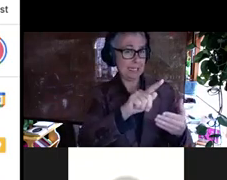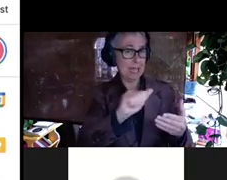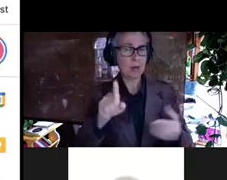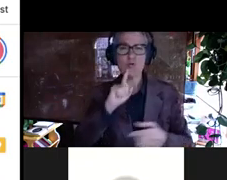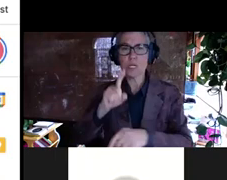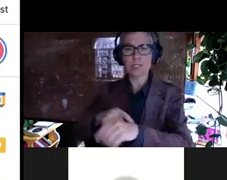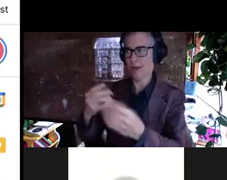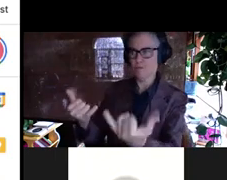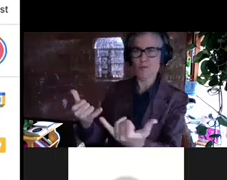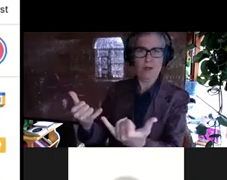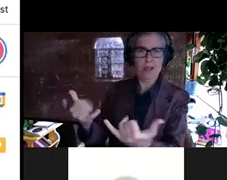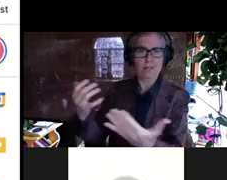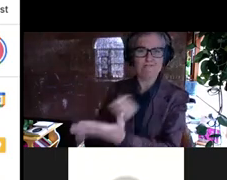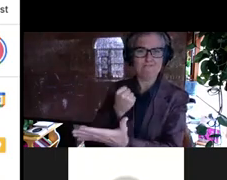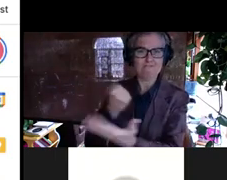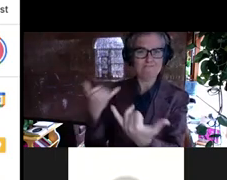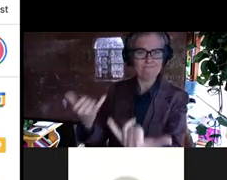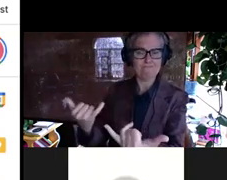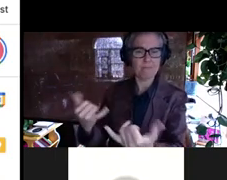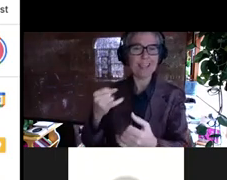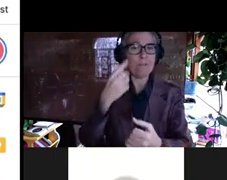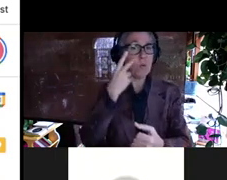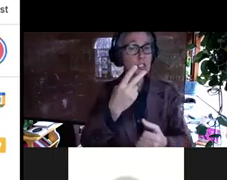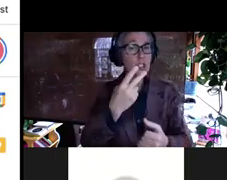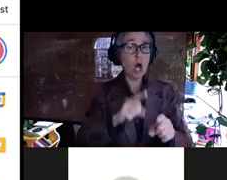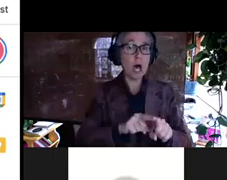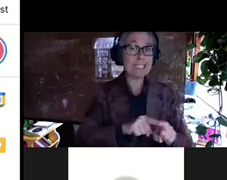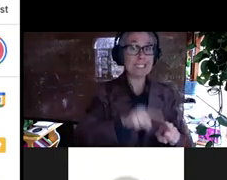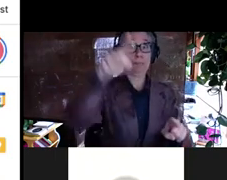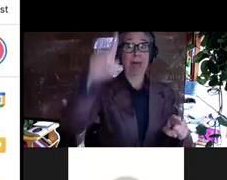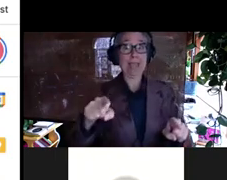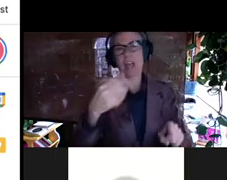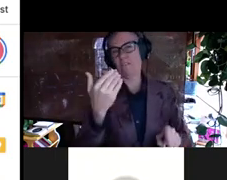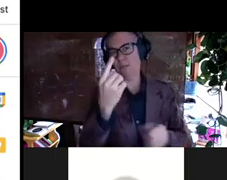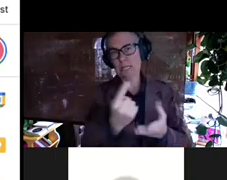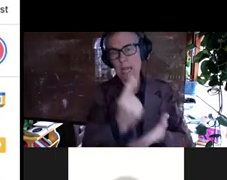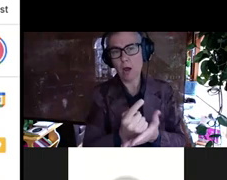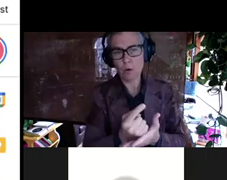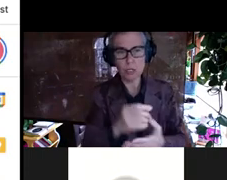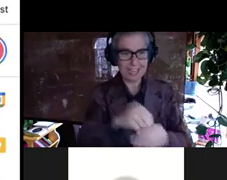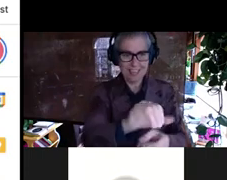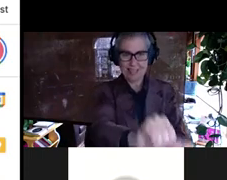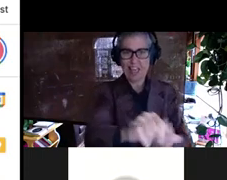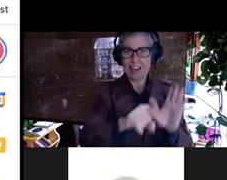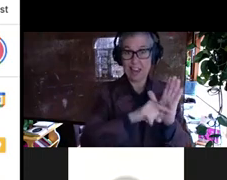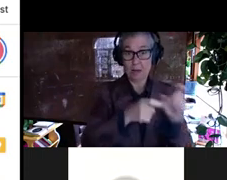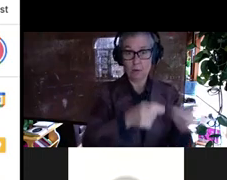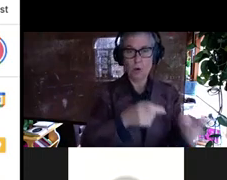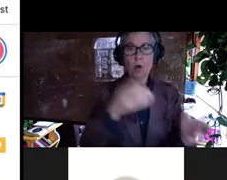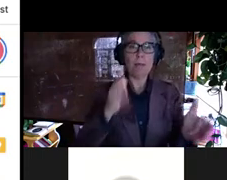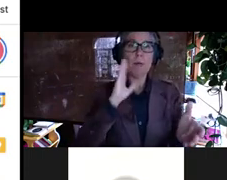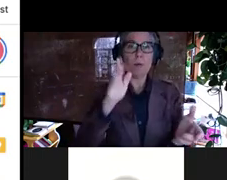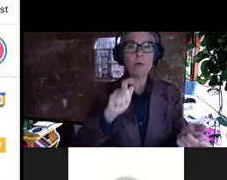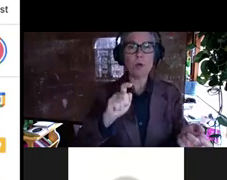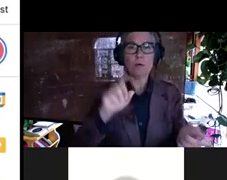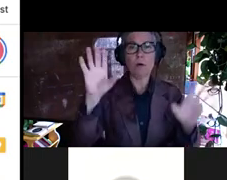so had we seen a spike at 15 hours in, in this, this negative control, we might've turned the